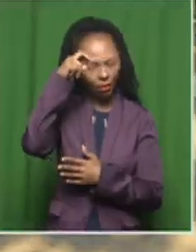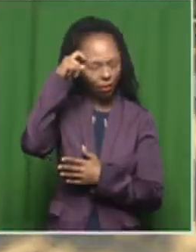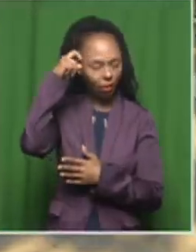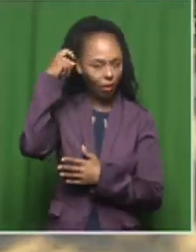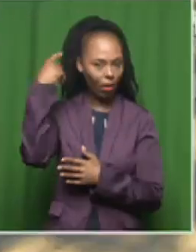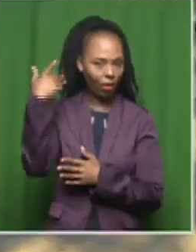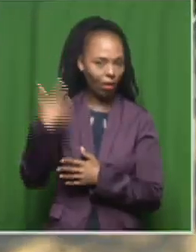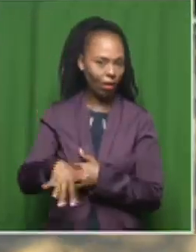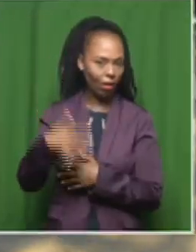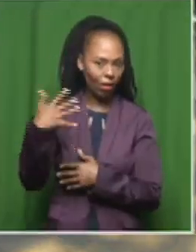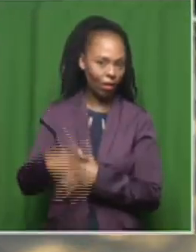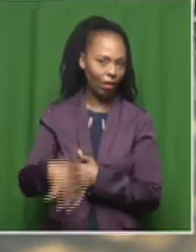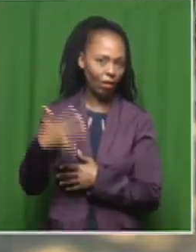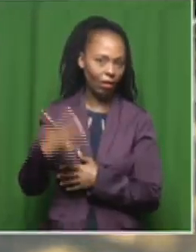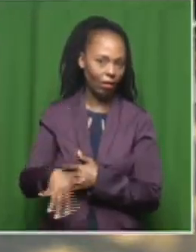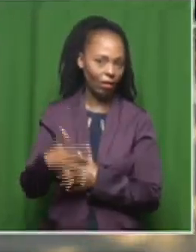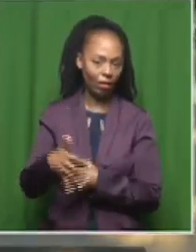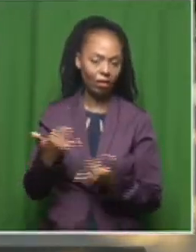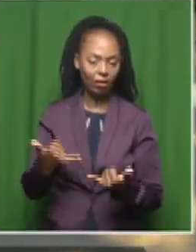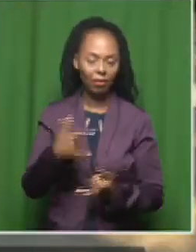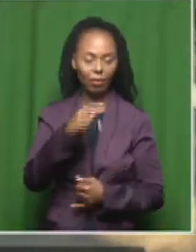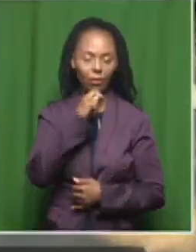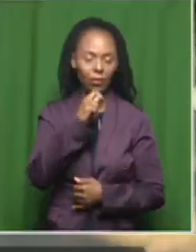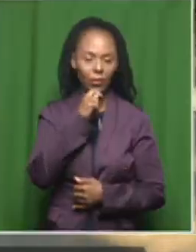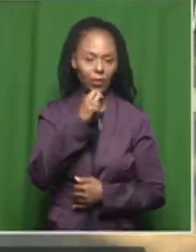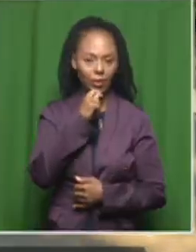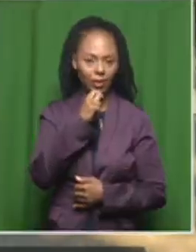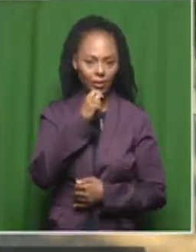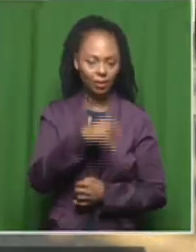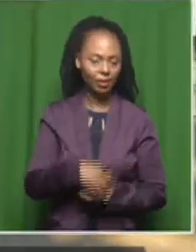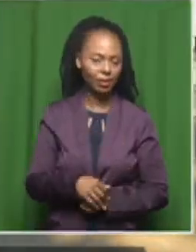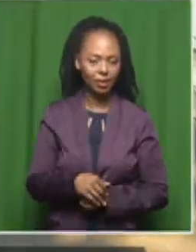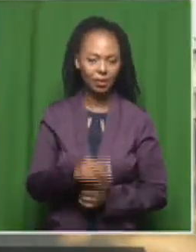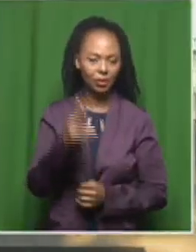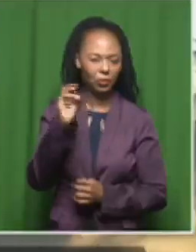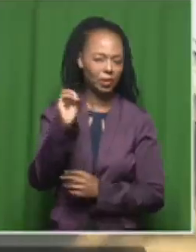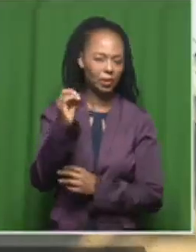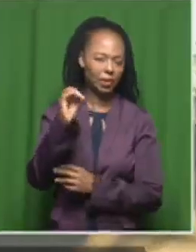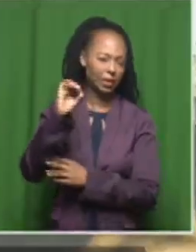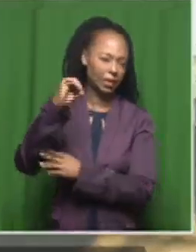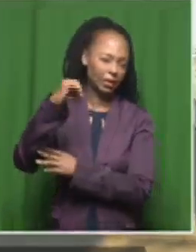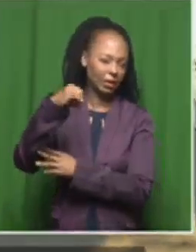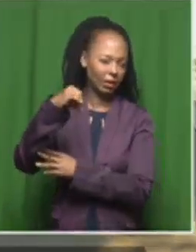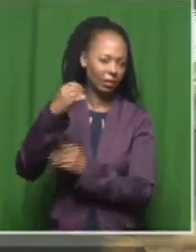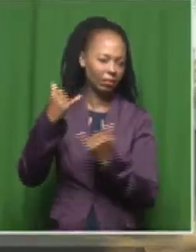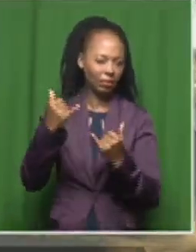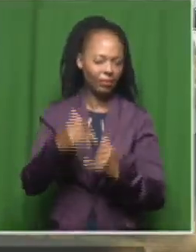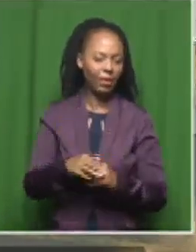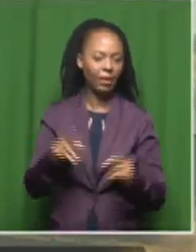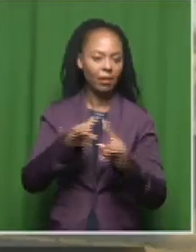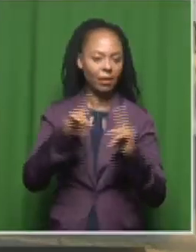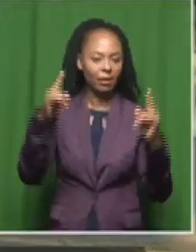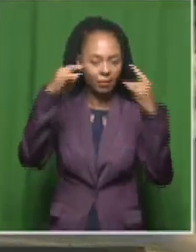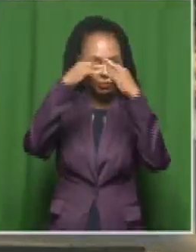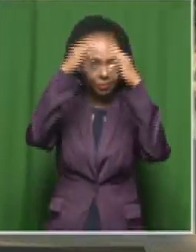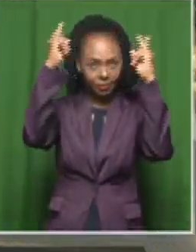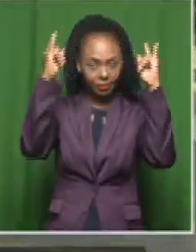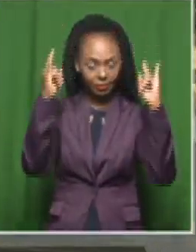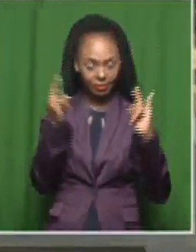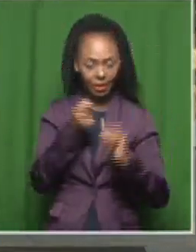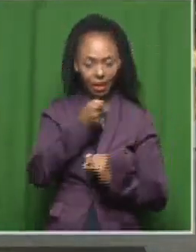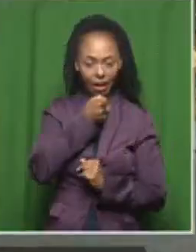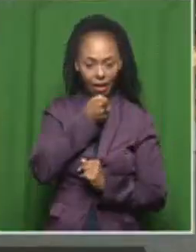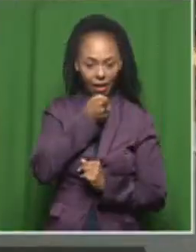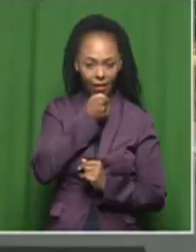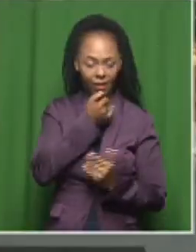early in the morning. We're already into the 20s, but of course, taking shelter here in the shade. And there's a bit of a breeze to cool